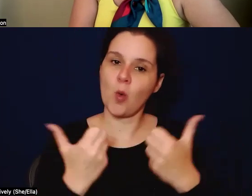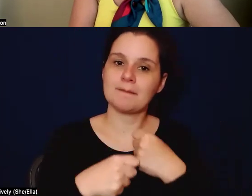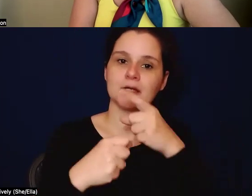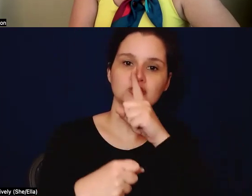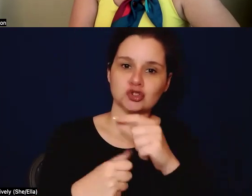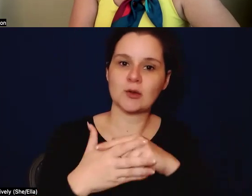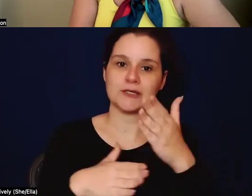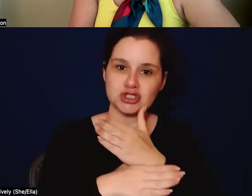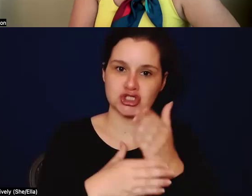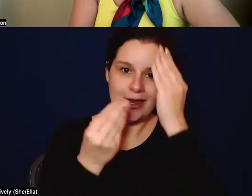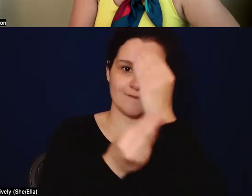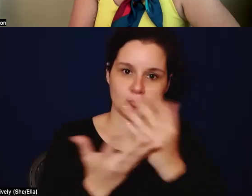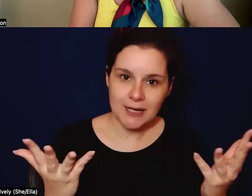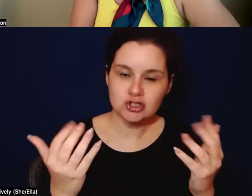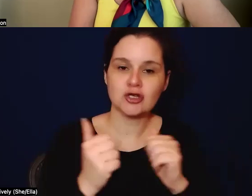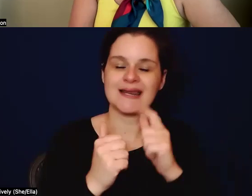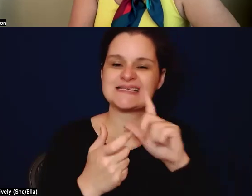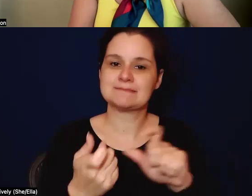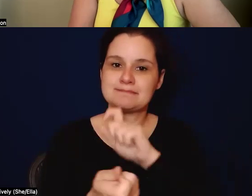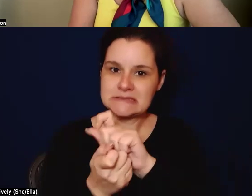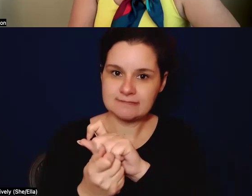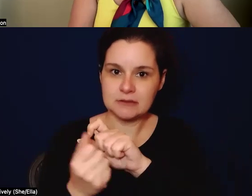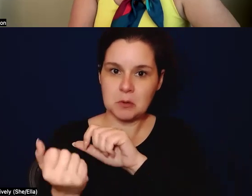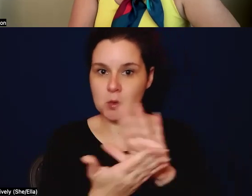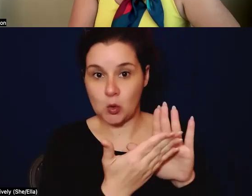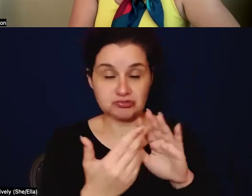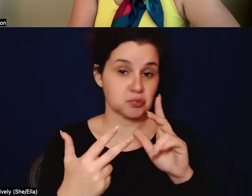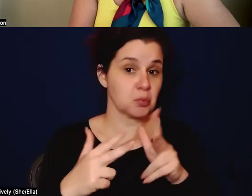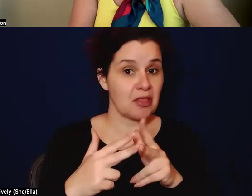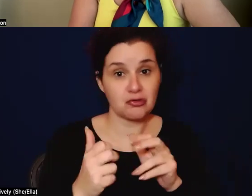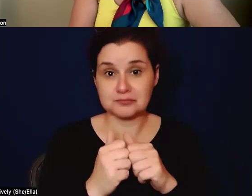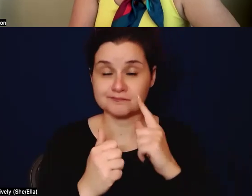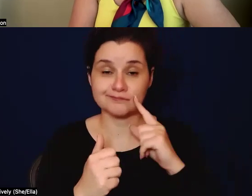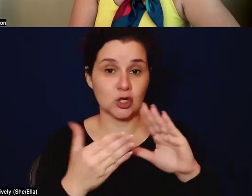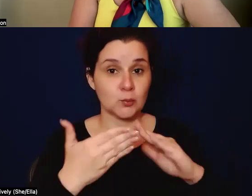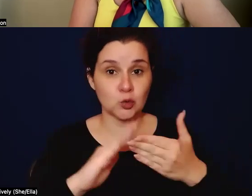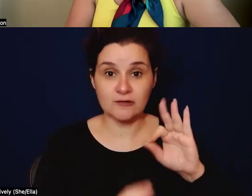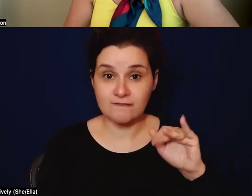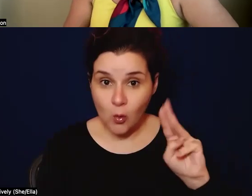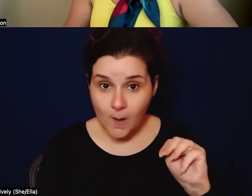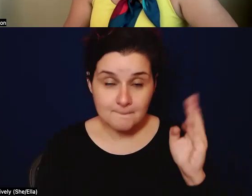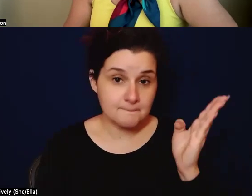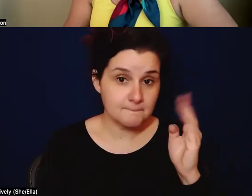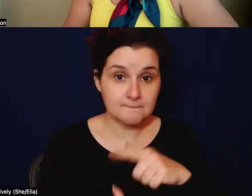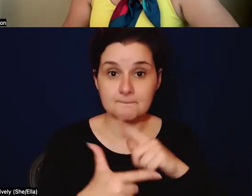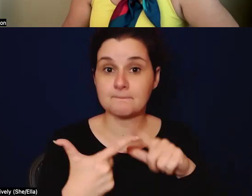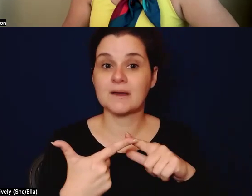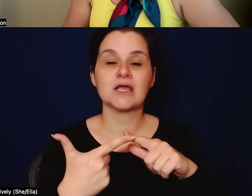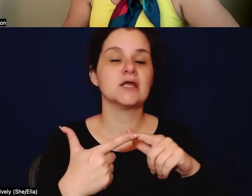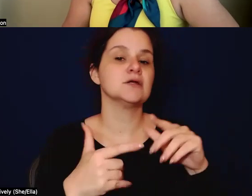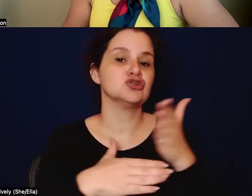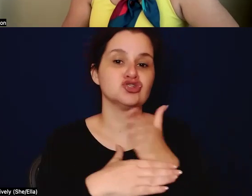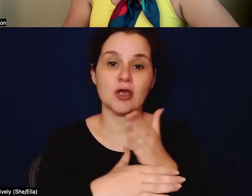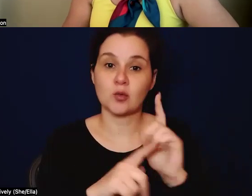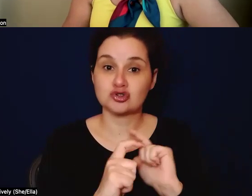we share this information in a specific way. So whether that's in a community forum, um, maybe that's sharing with tribal council